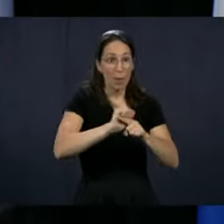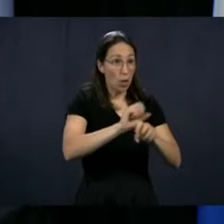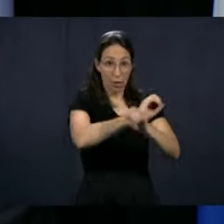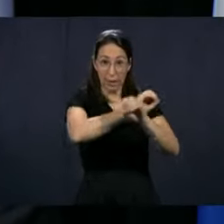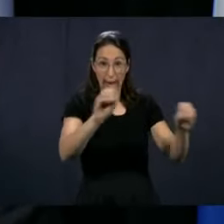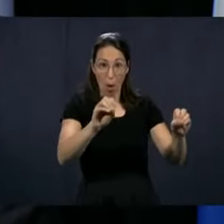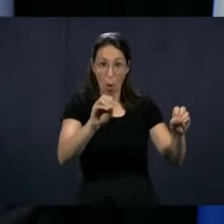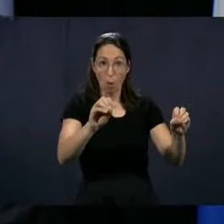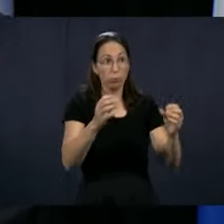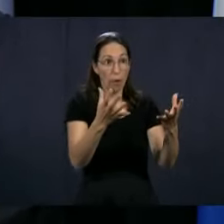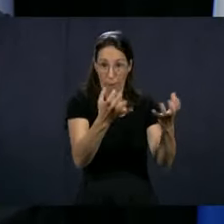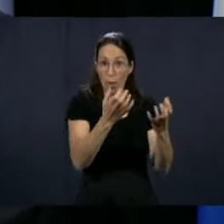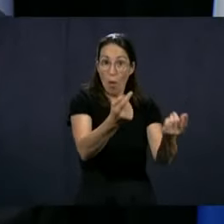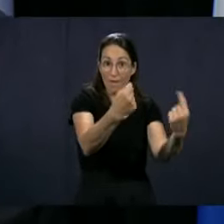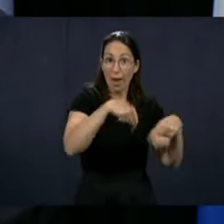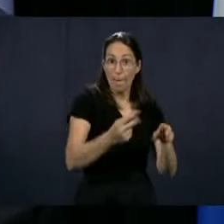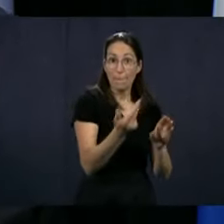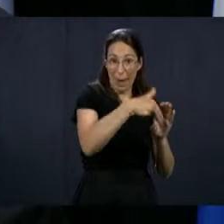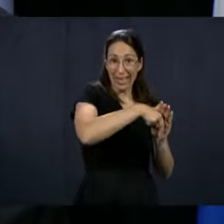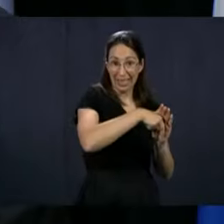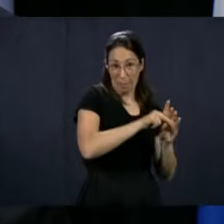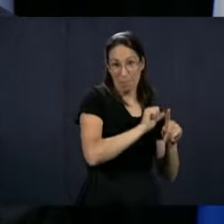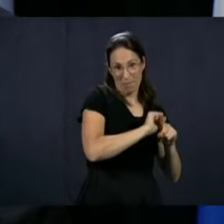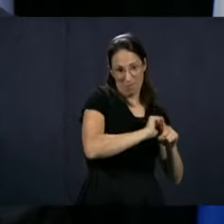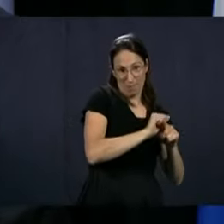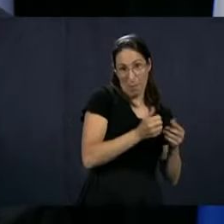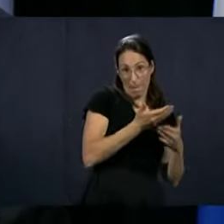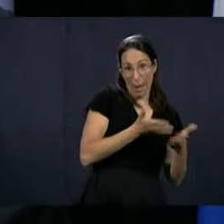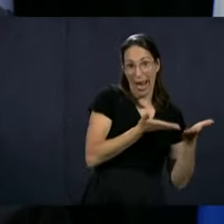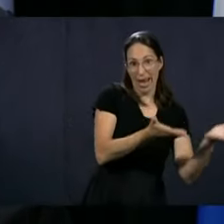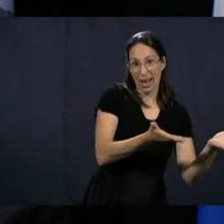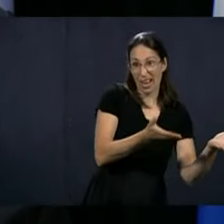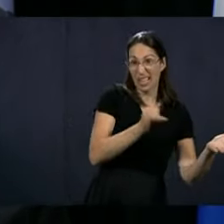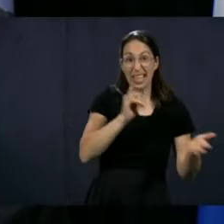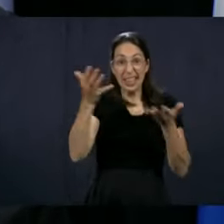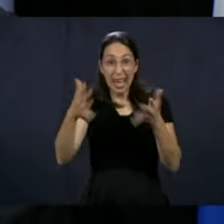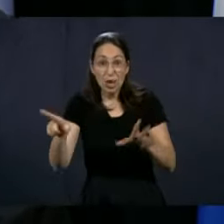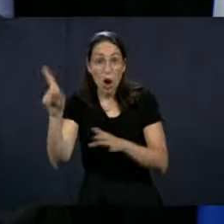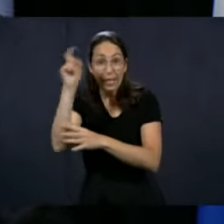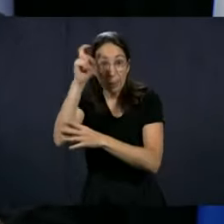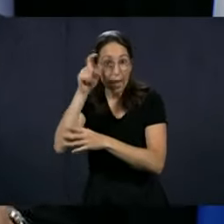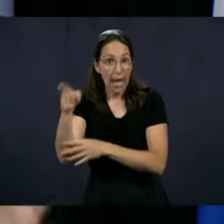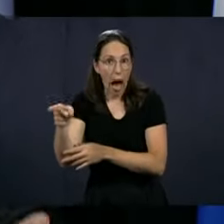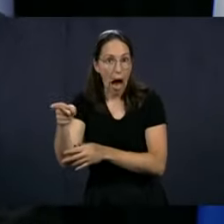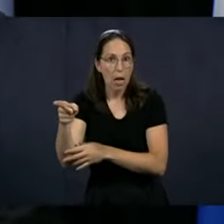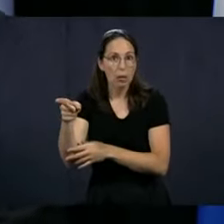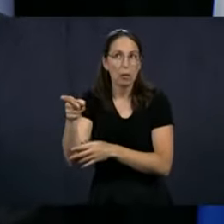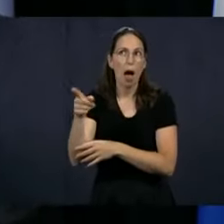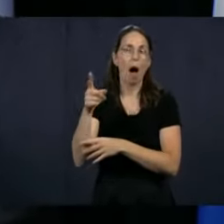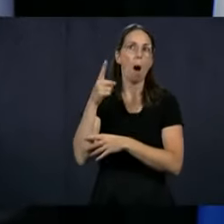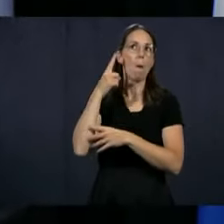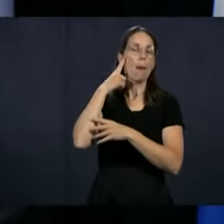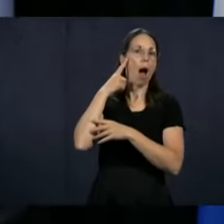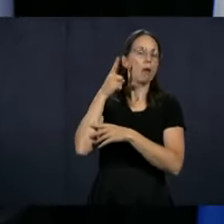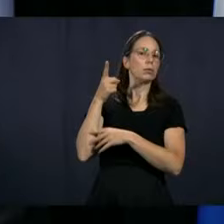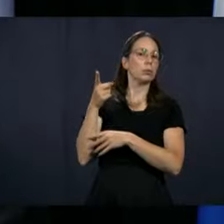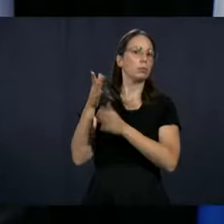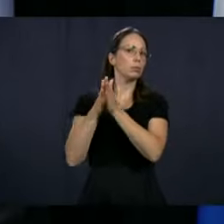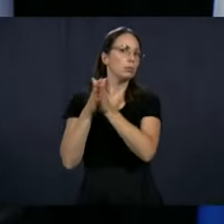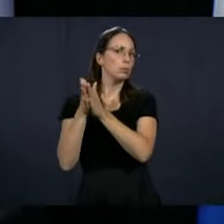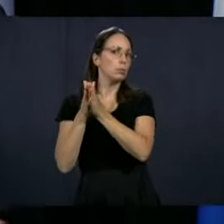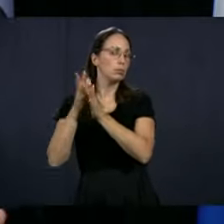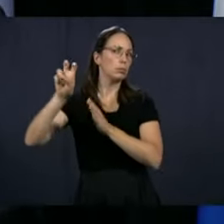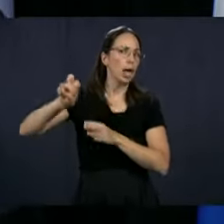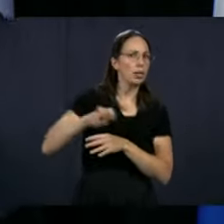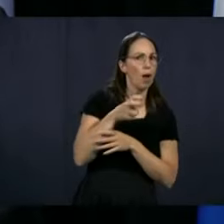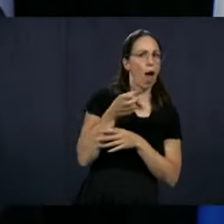orderlies. So there shouldn't be any danger. The people who were already orderlies and who had an interest